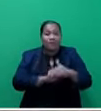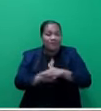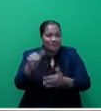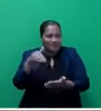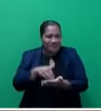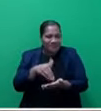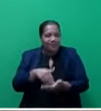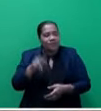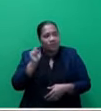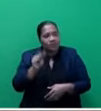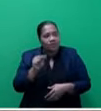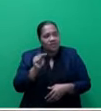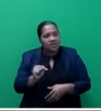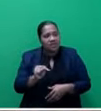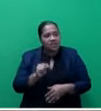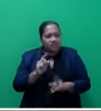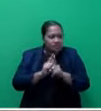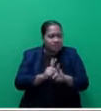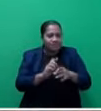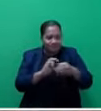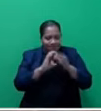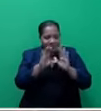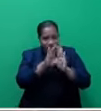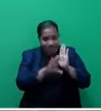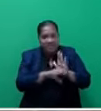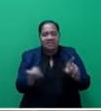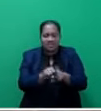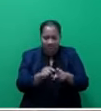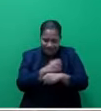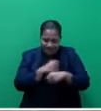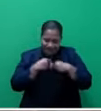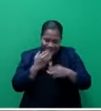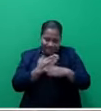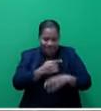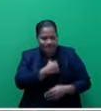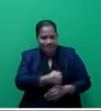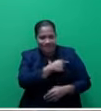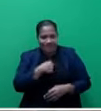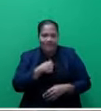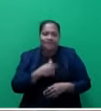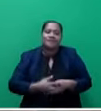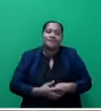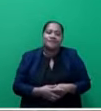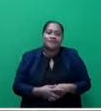need to comply with our own constitution as well as our commitment to the Sustainable Development Goal of the 19 Nations, sir.